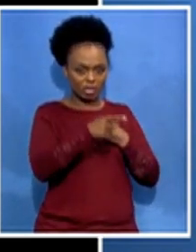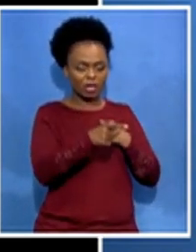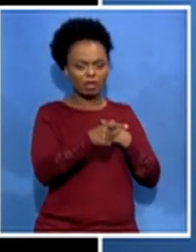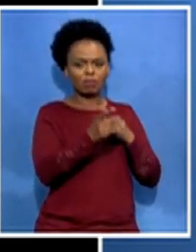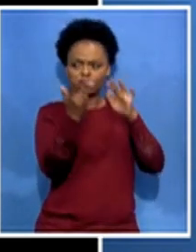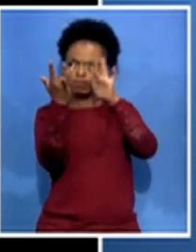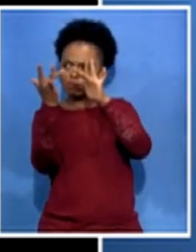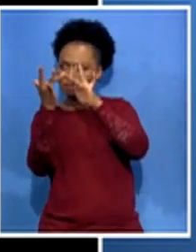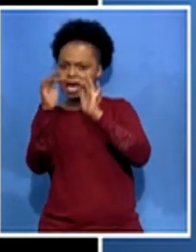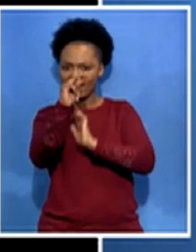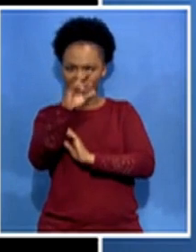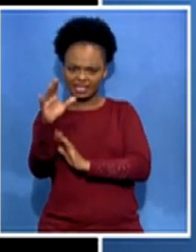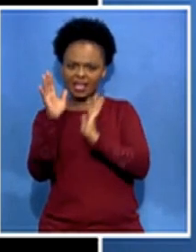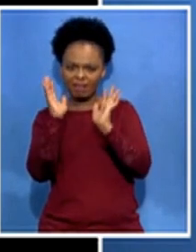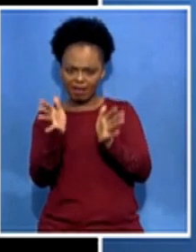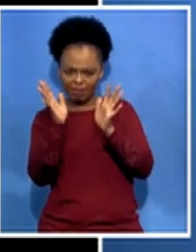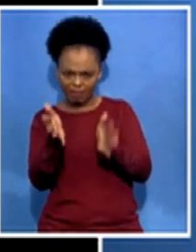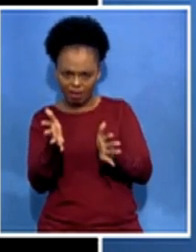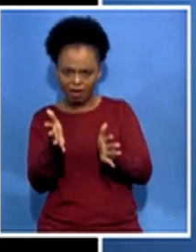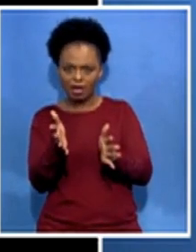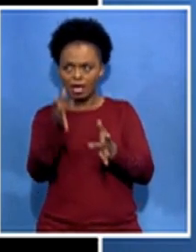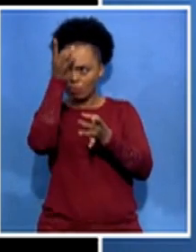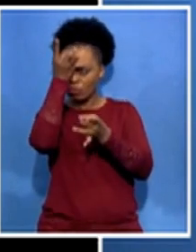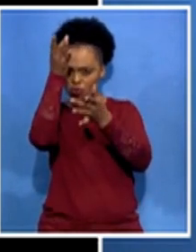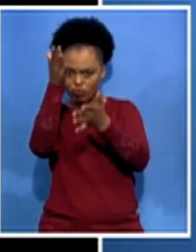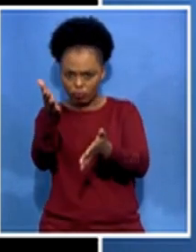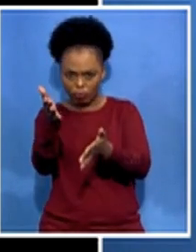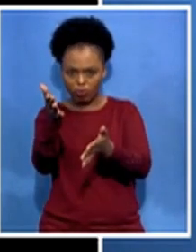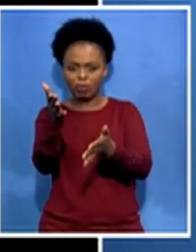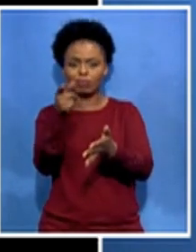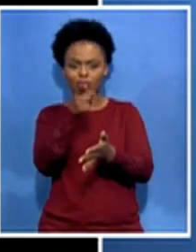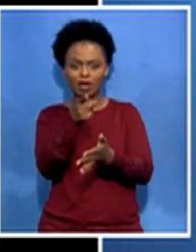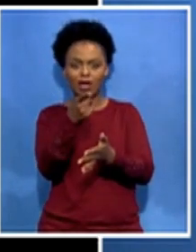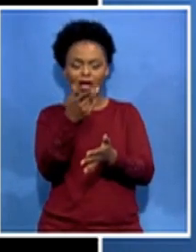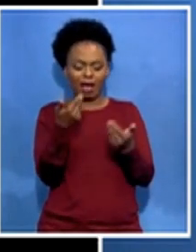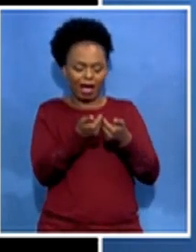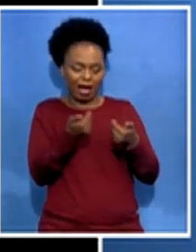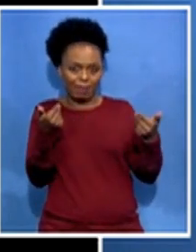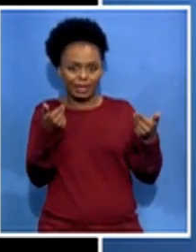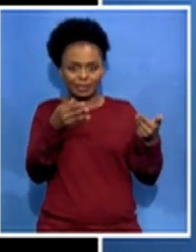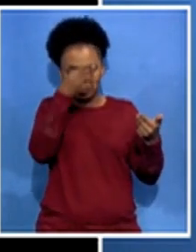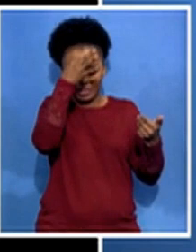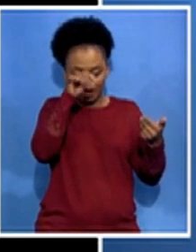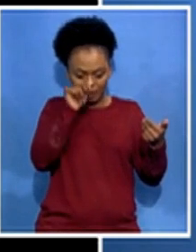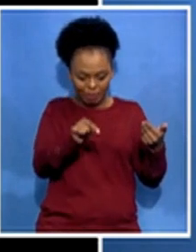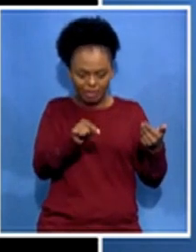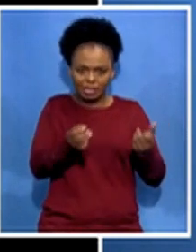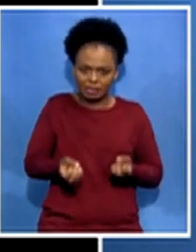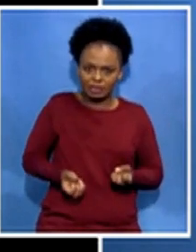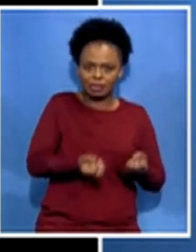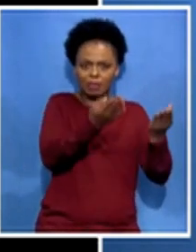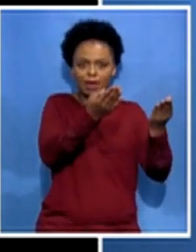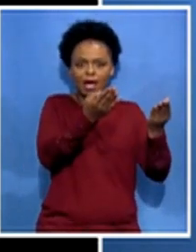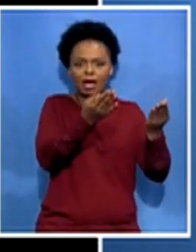make them aware that the then apartheid government was supplying arms in that country and that may